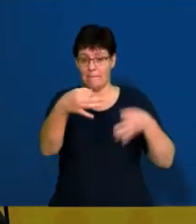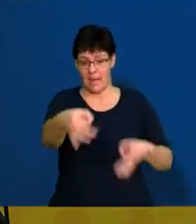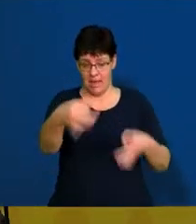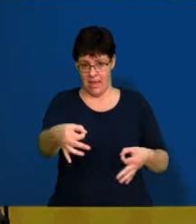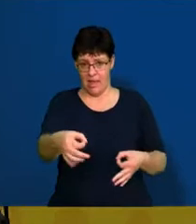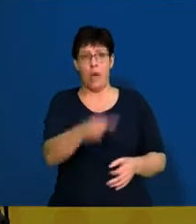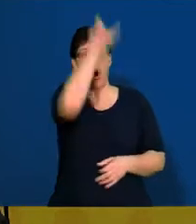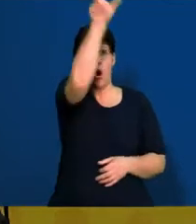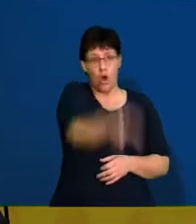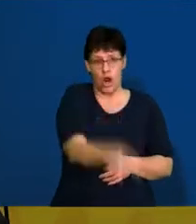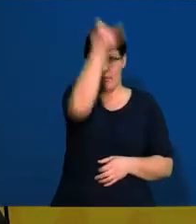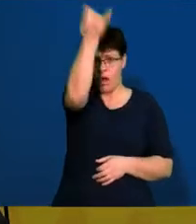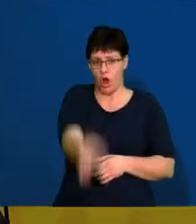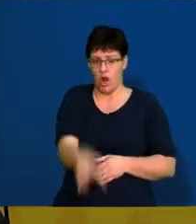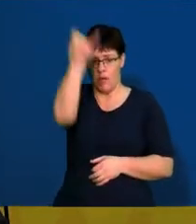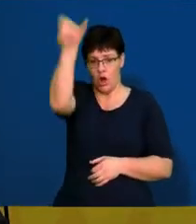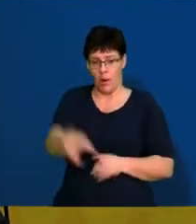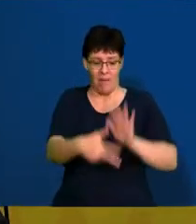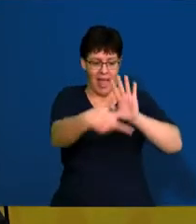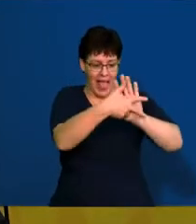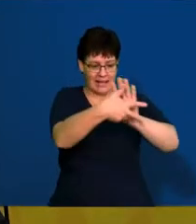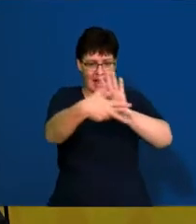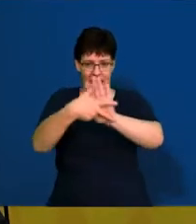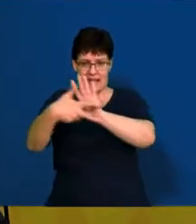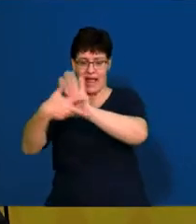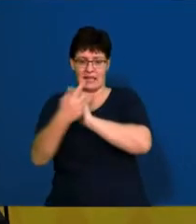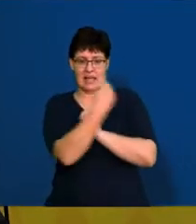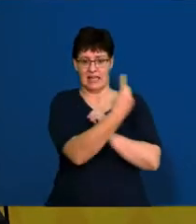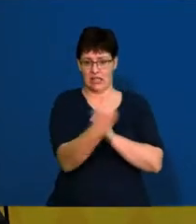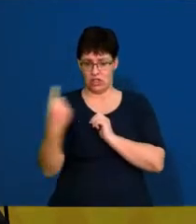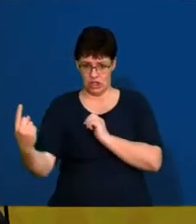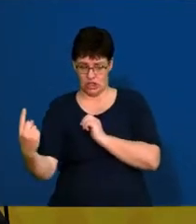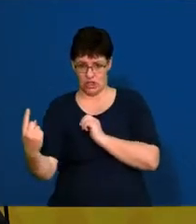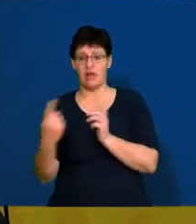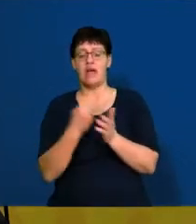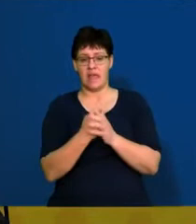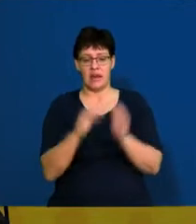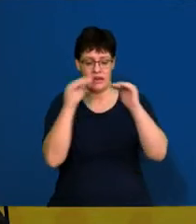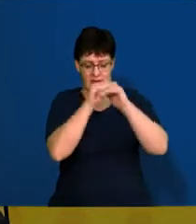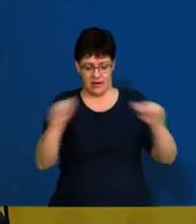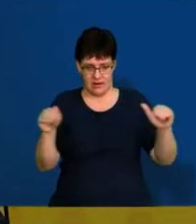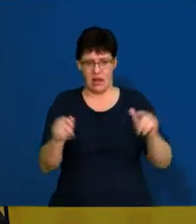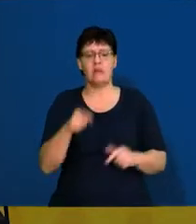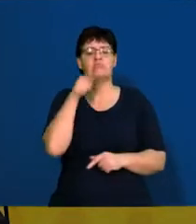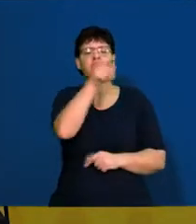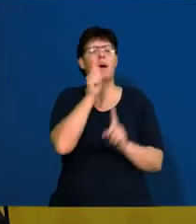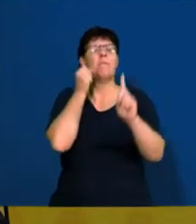all right, make columns for all the different acts that you guys will be doing, and then make a row where you say, right, what is the purpose of the